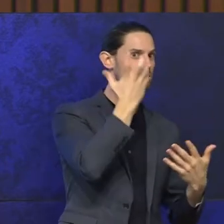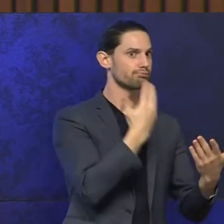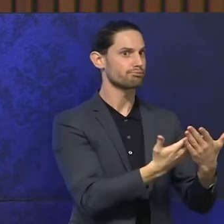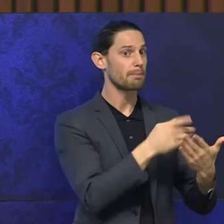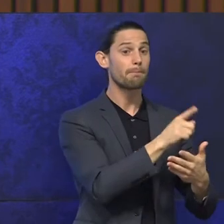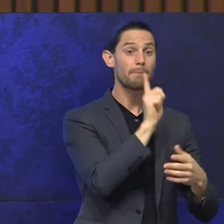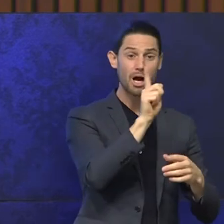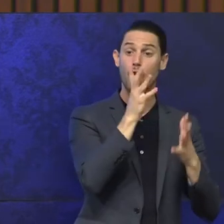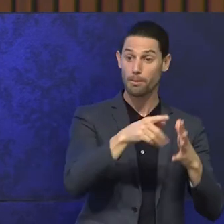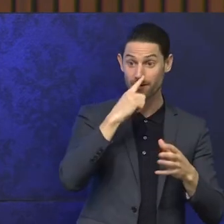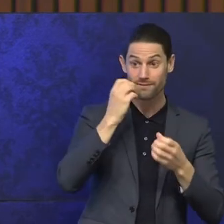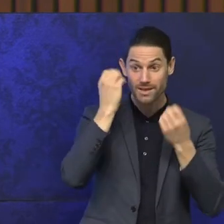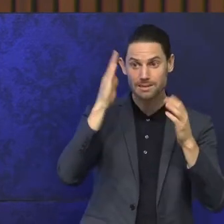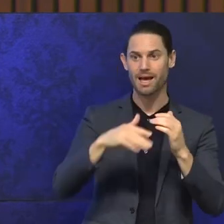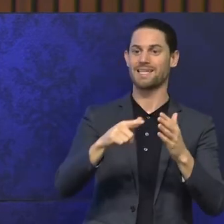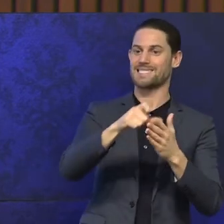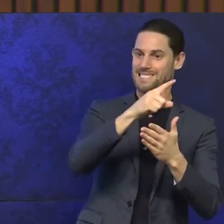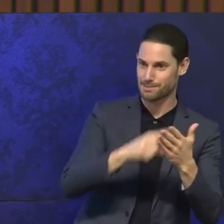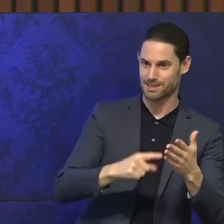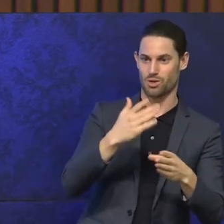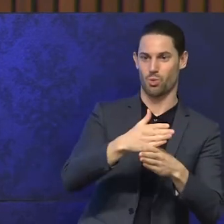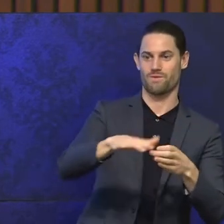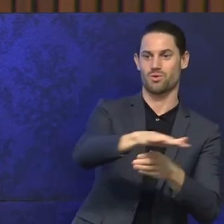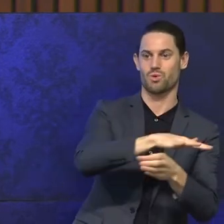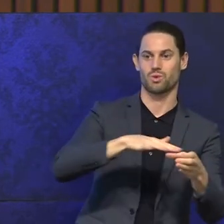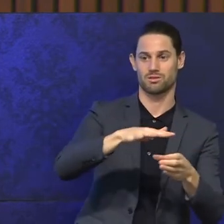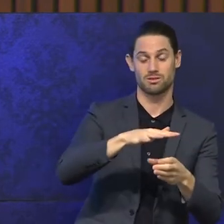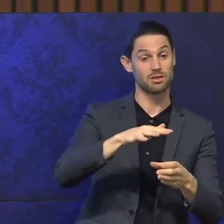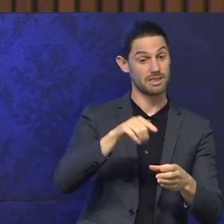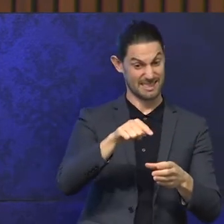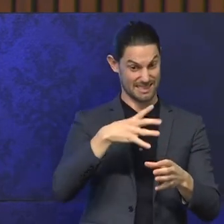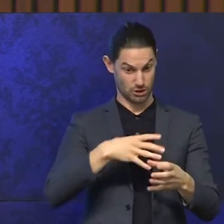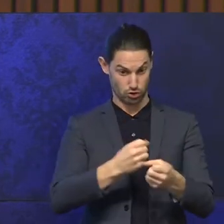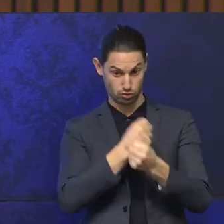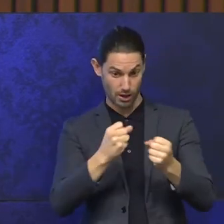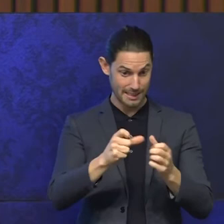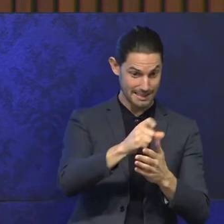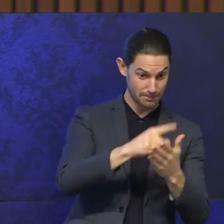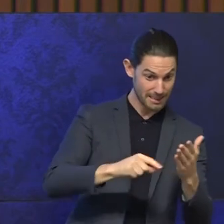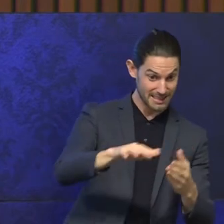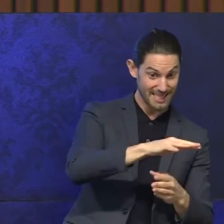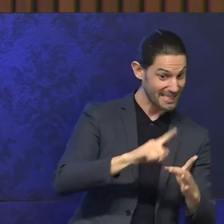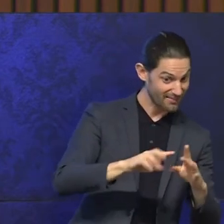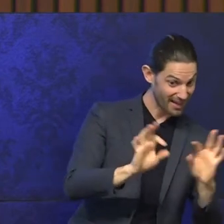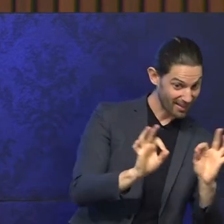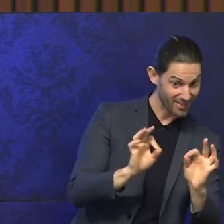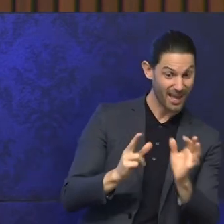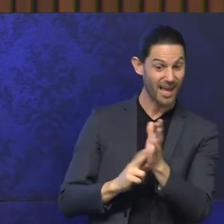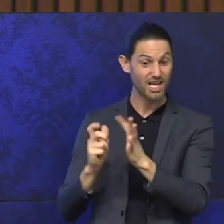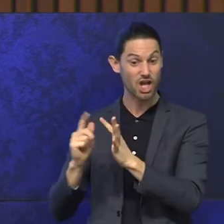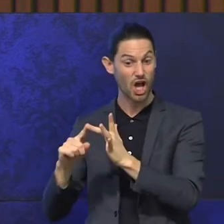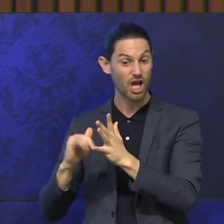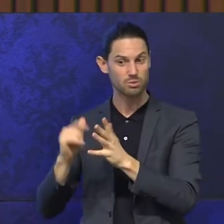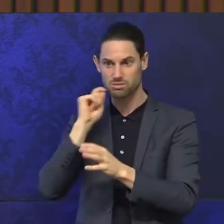disability workforce. Now without a very strong disability workforce, the NDIS will struggle. I think we'll all struggle into the